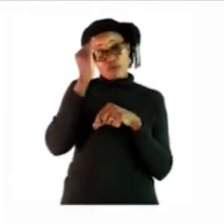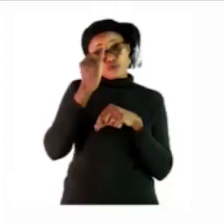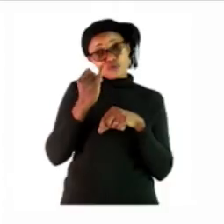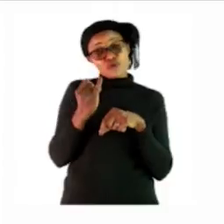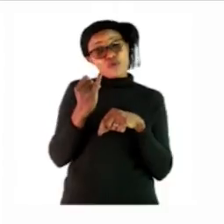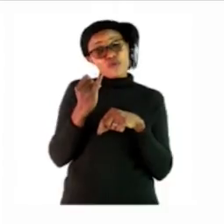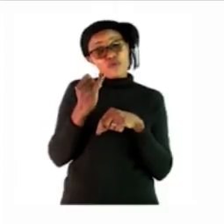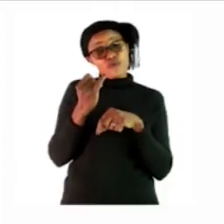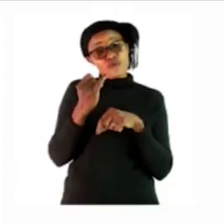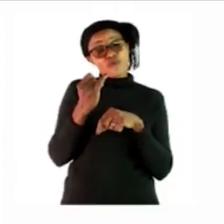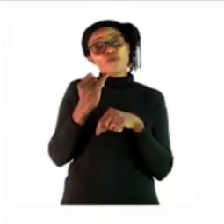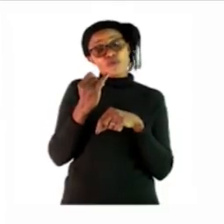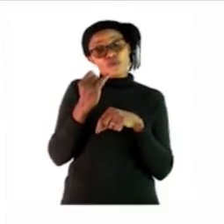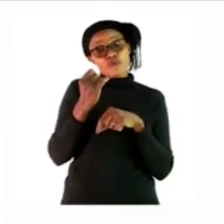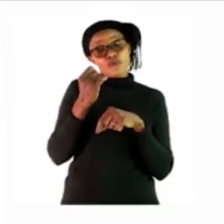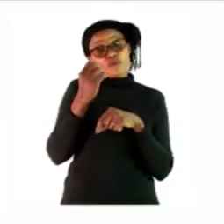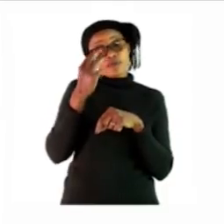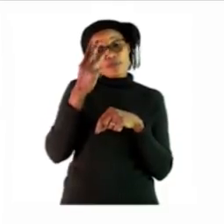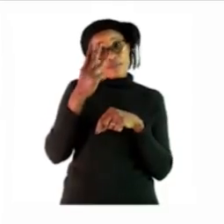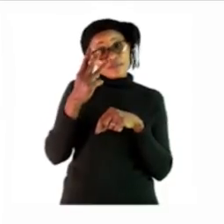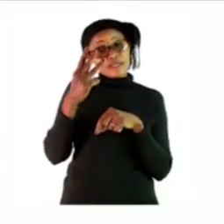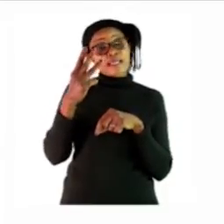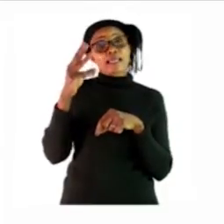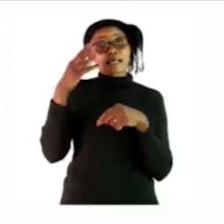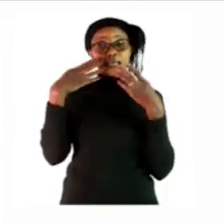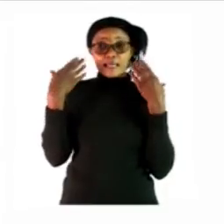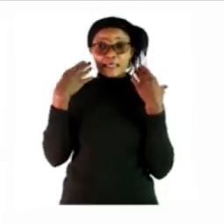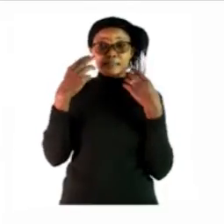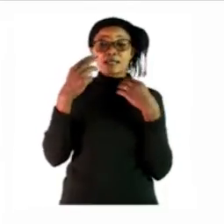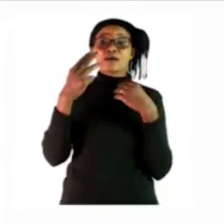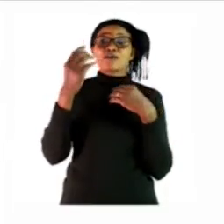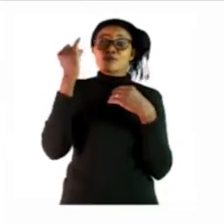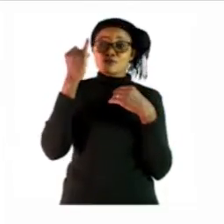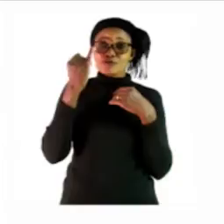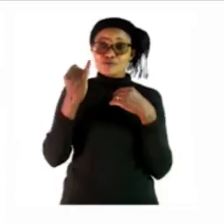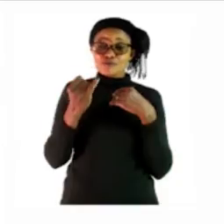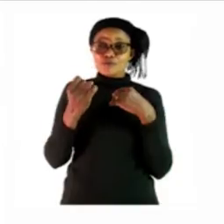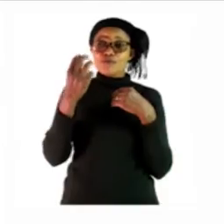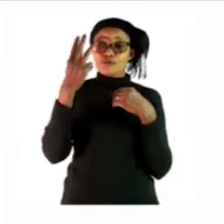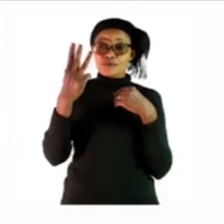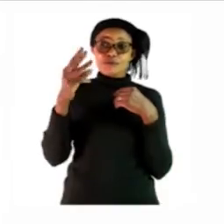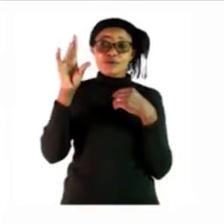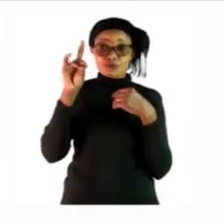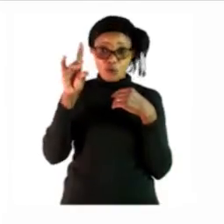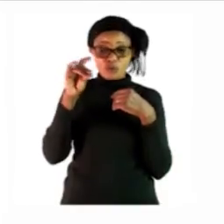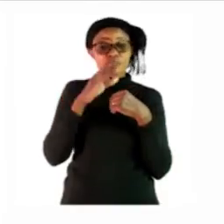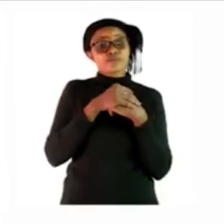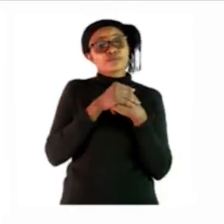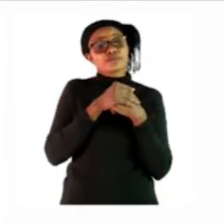you drew or draw three cats and you also drawn three dogs